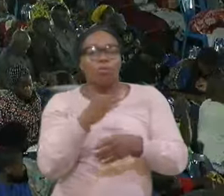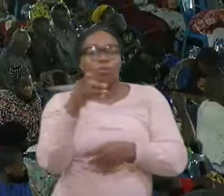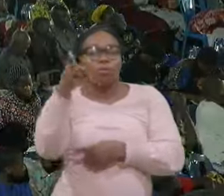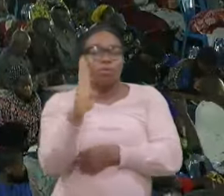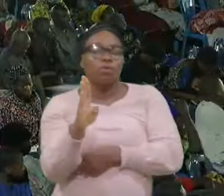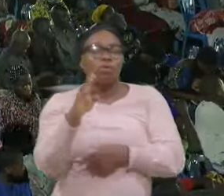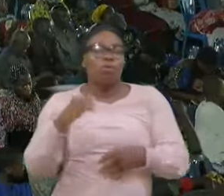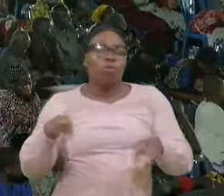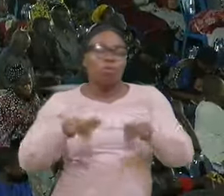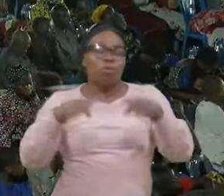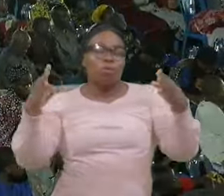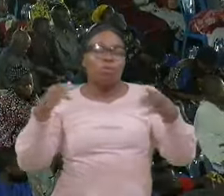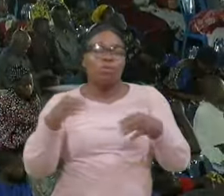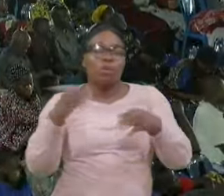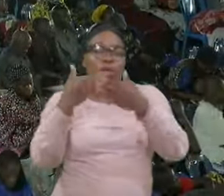For Every One Of Us